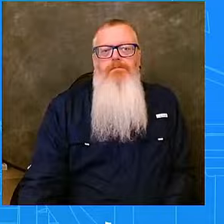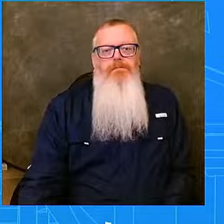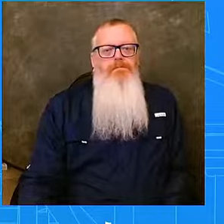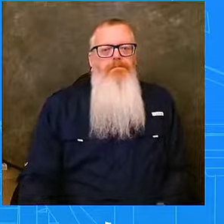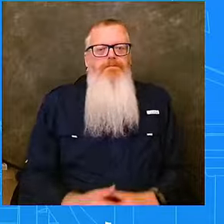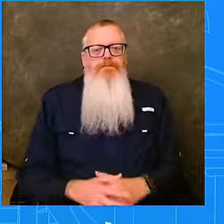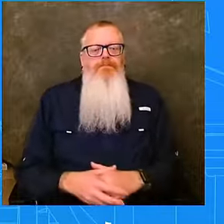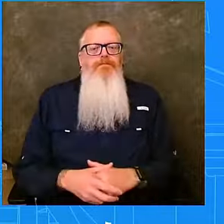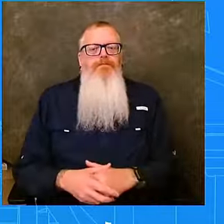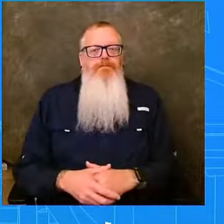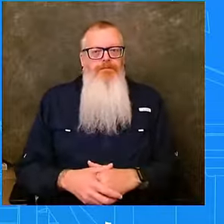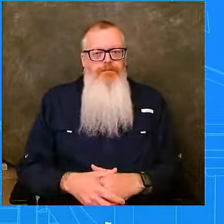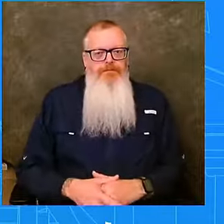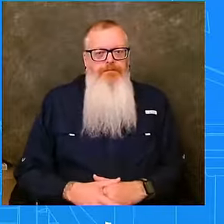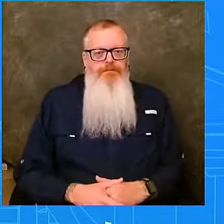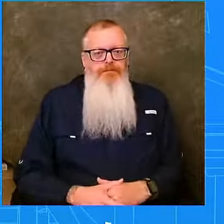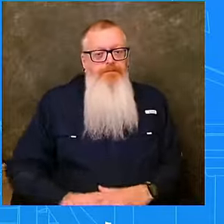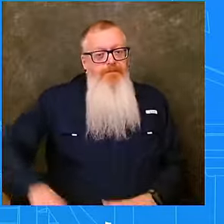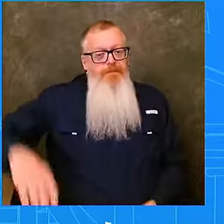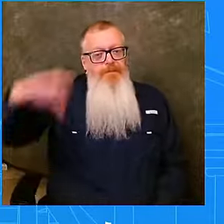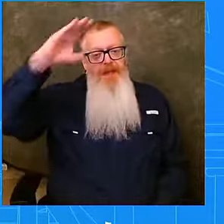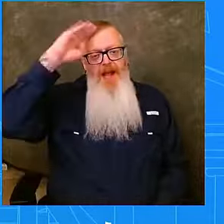Hi. Good afternoon, everybody.